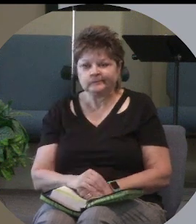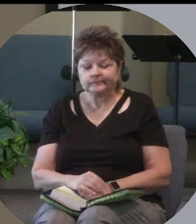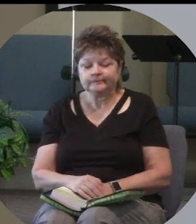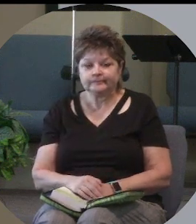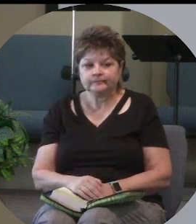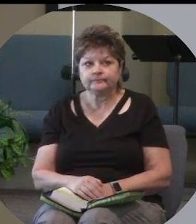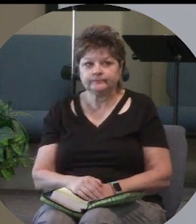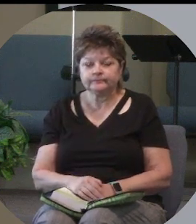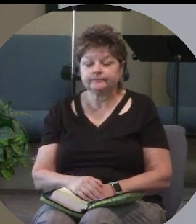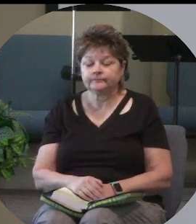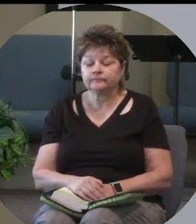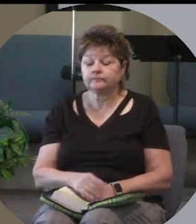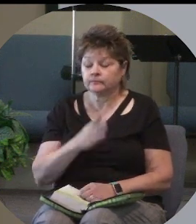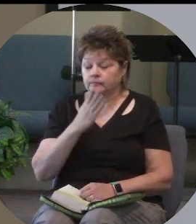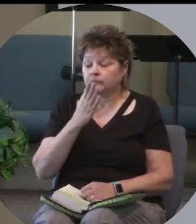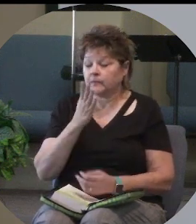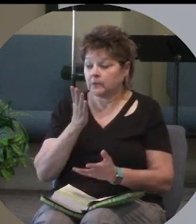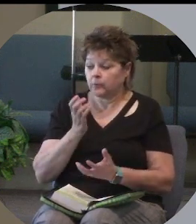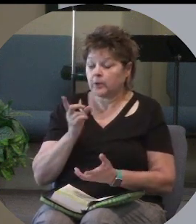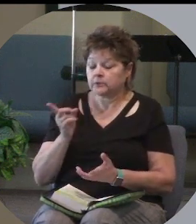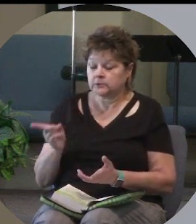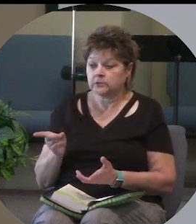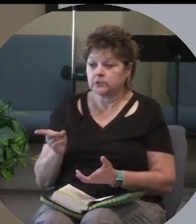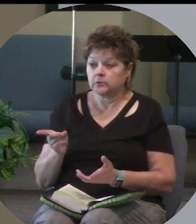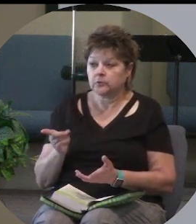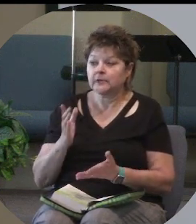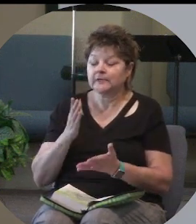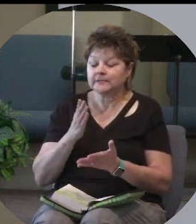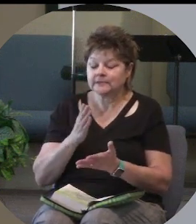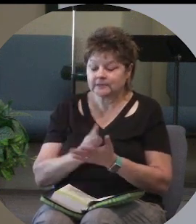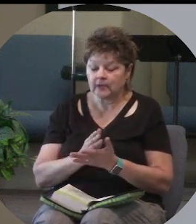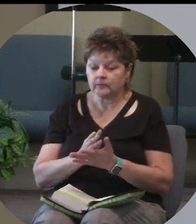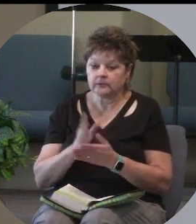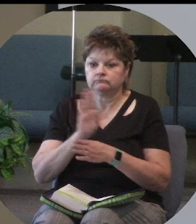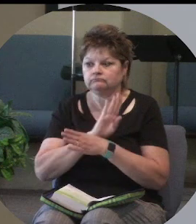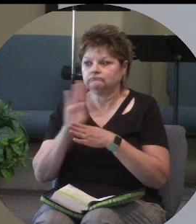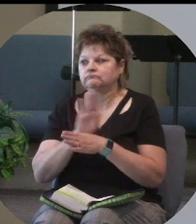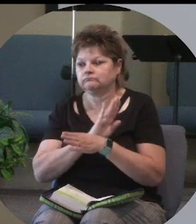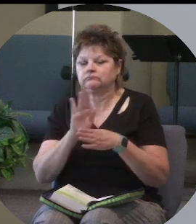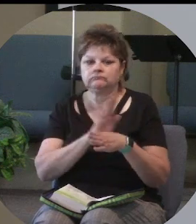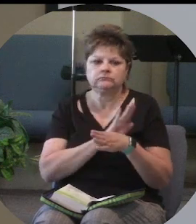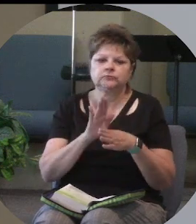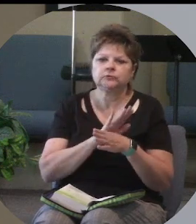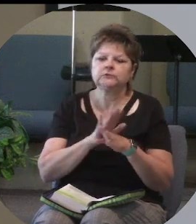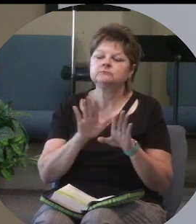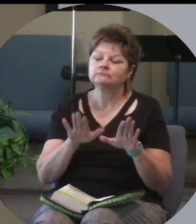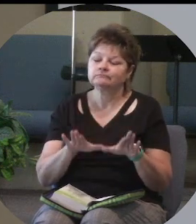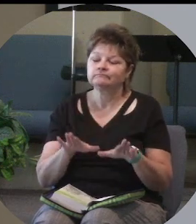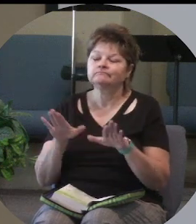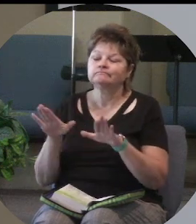he's looking for you to stop being so busy be still